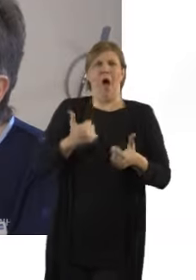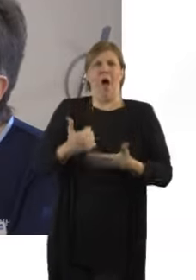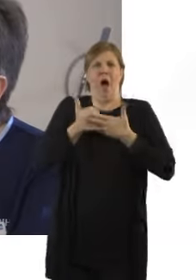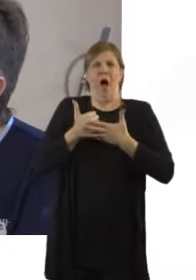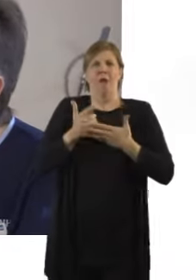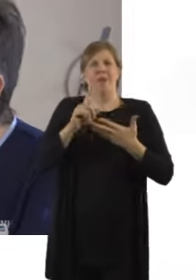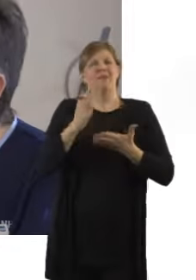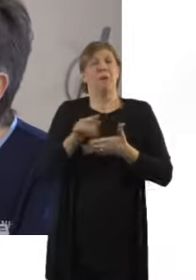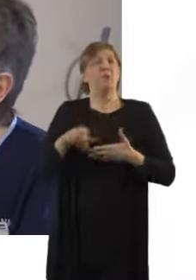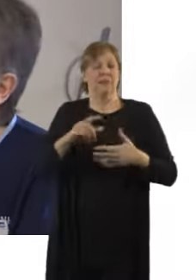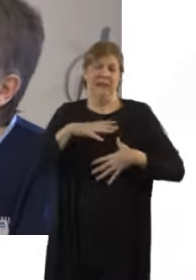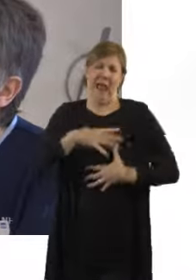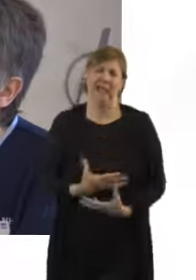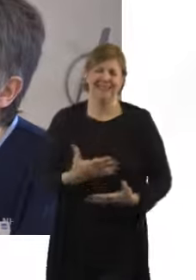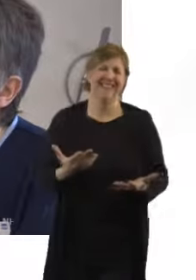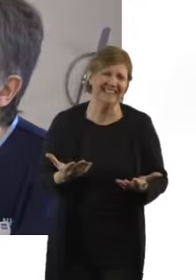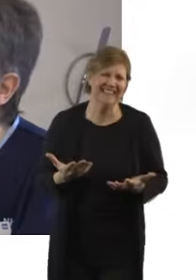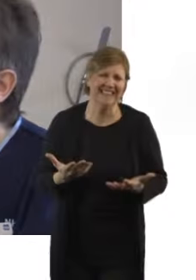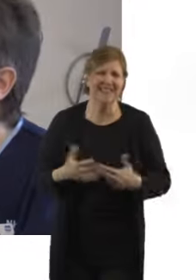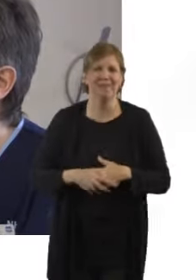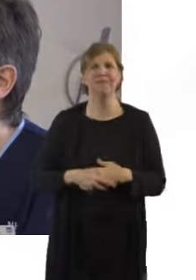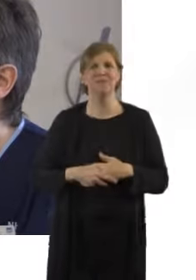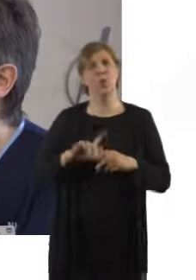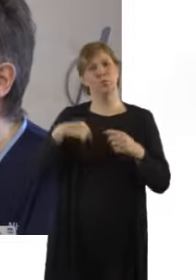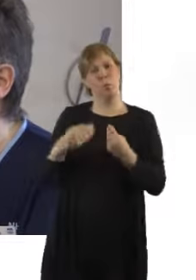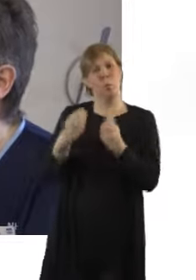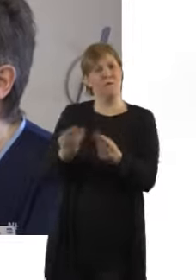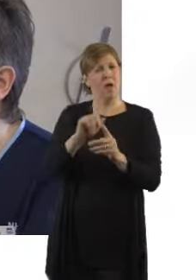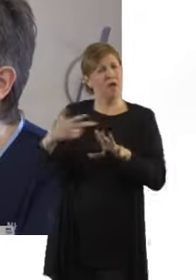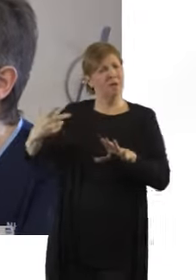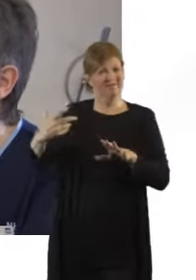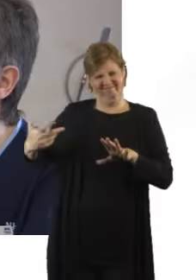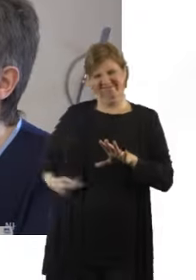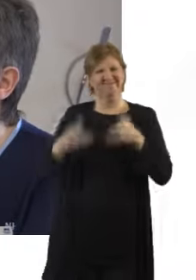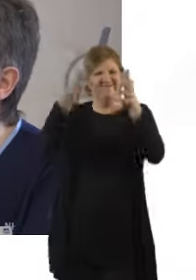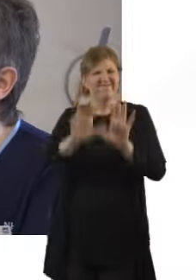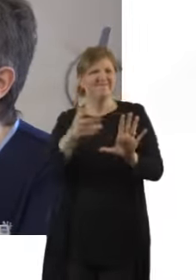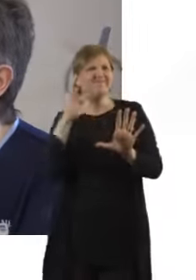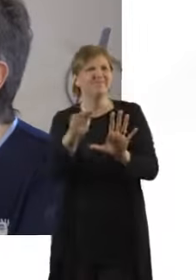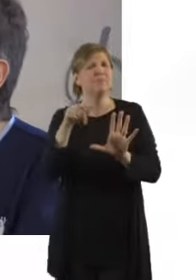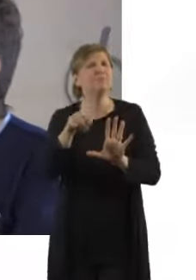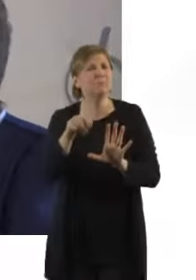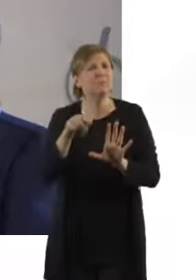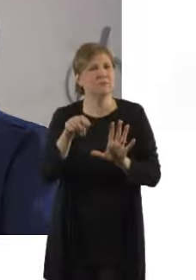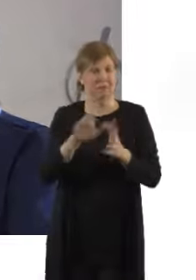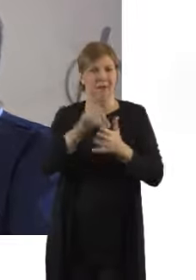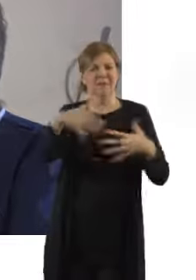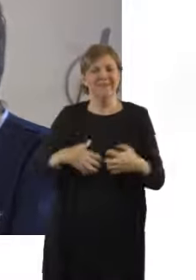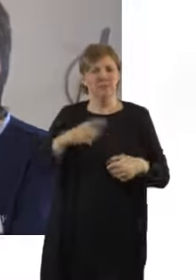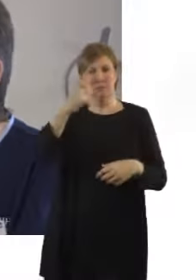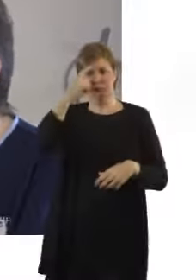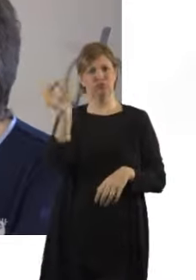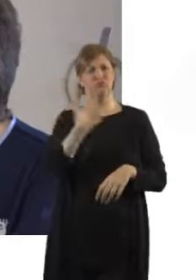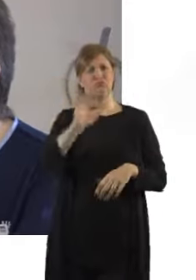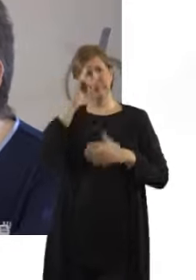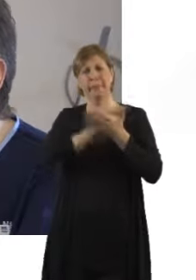intramuscular injection, which helps dull the contractions and make you not mind quite so